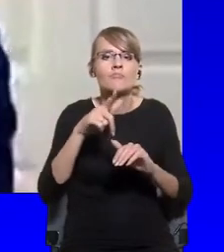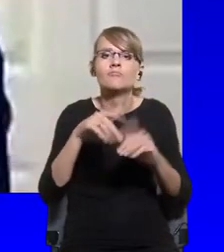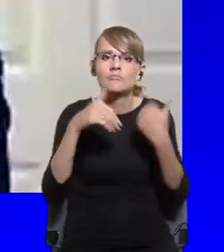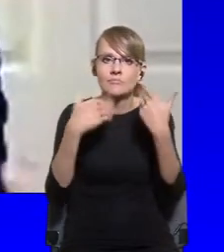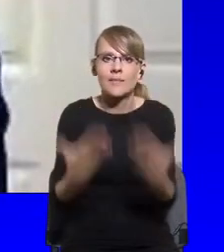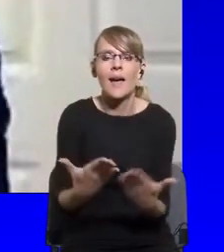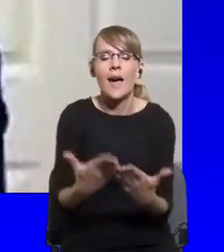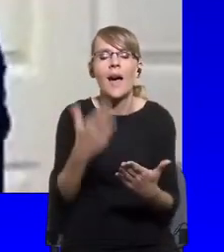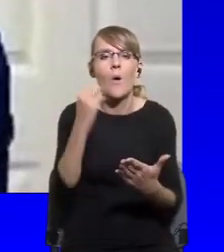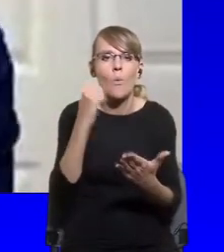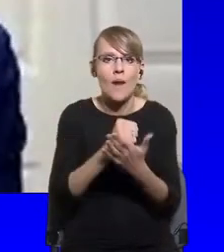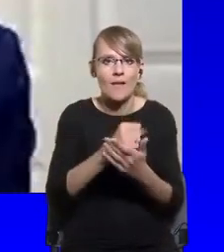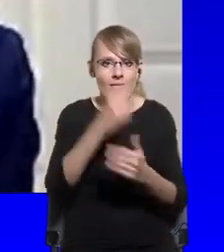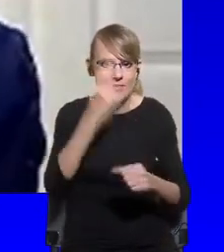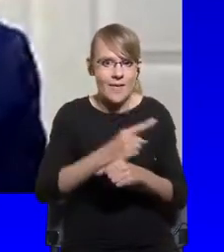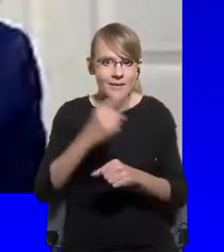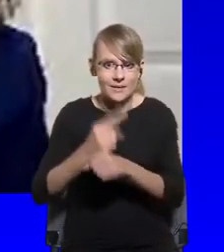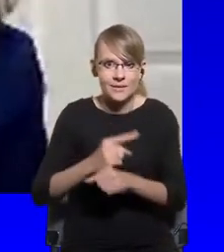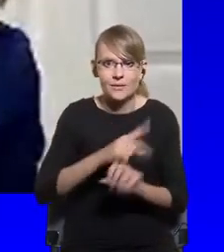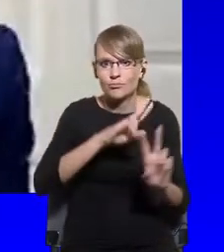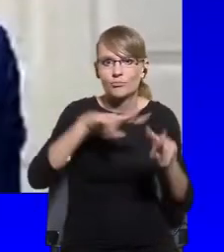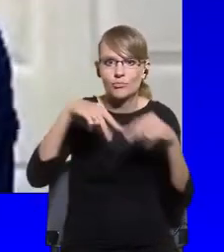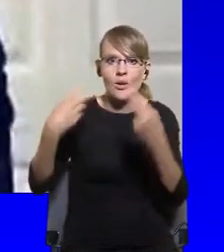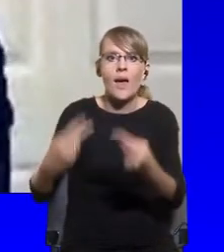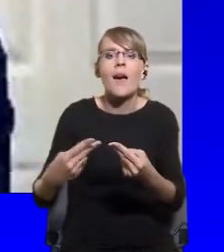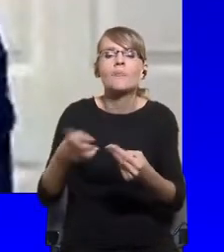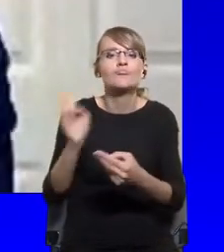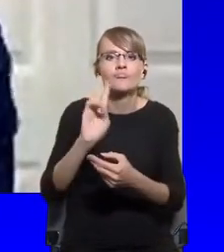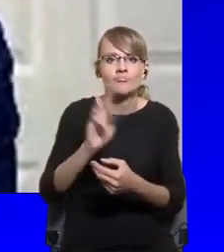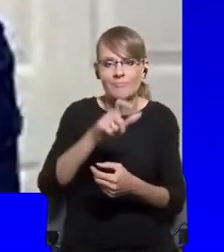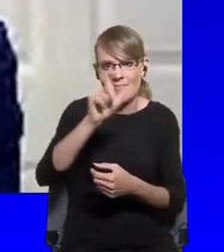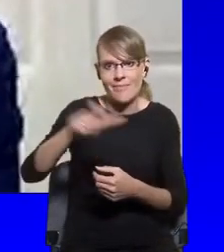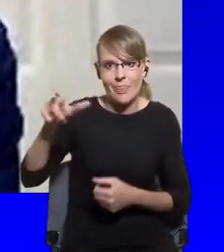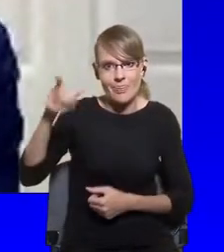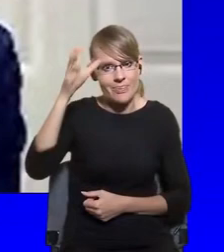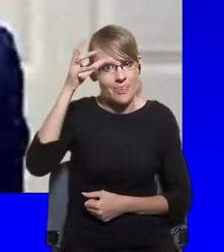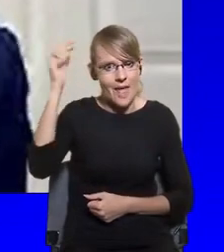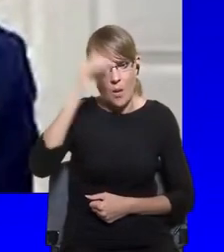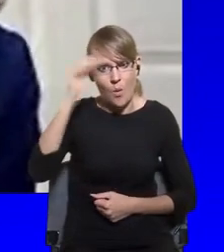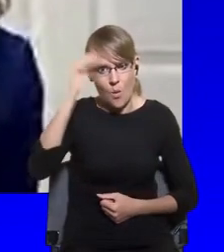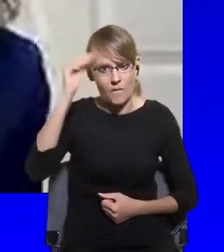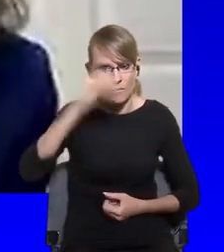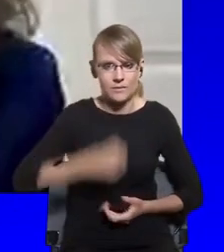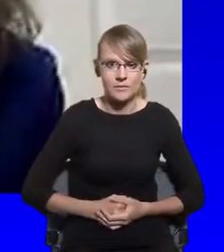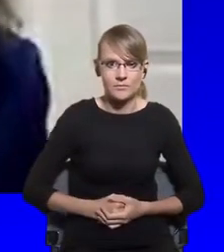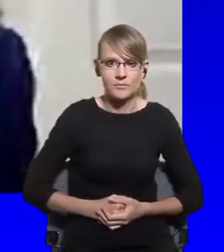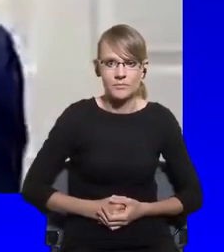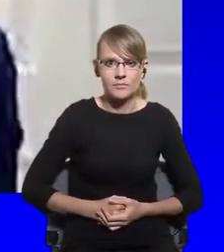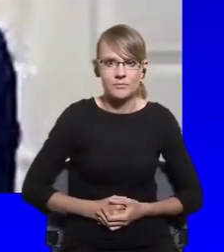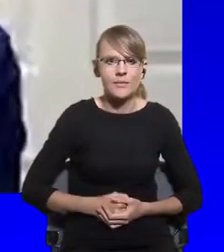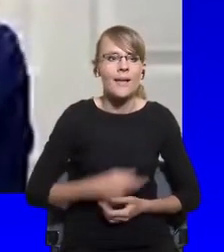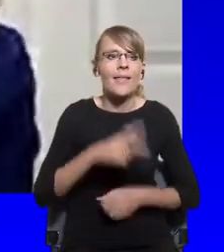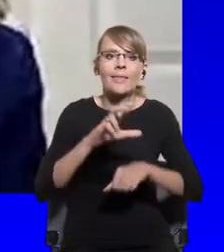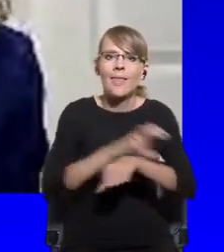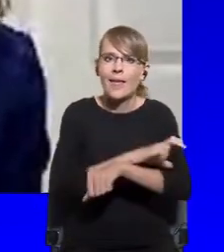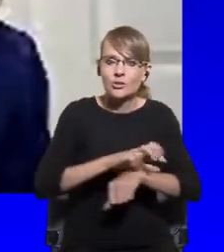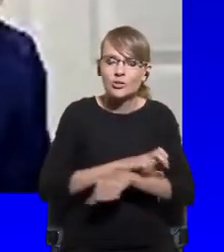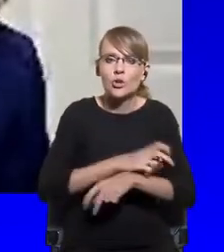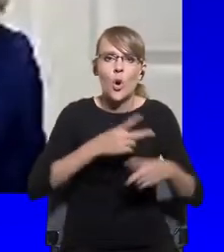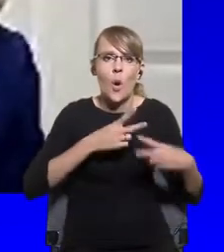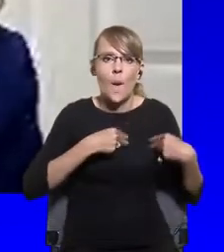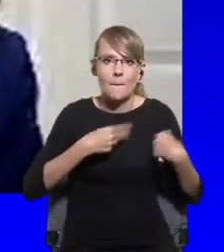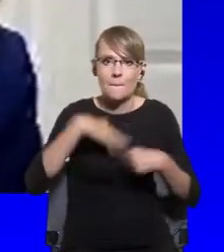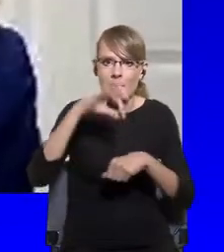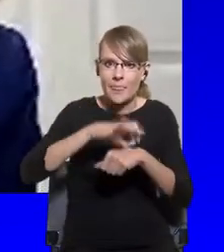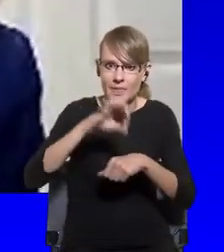to medical scientists, epidemiologists, mean, a committee, a technical medical committee was set up. And to